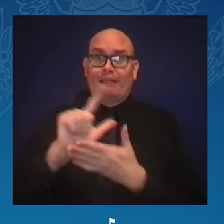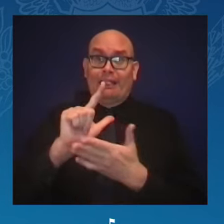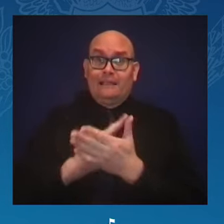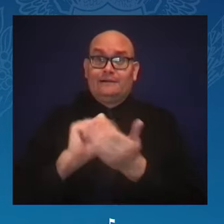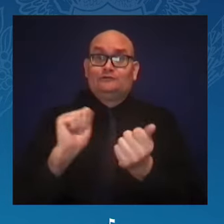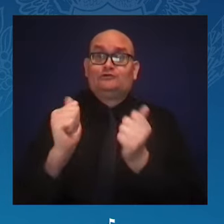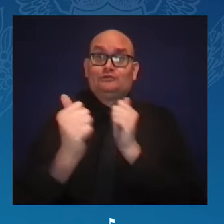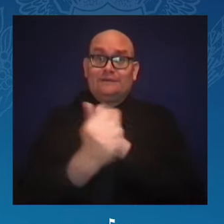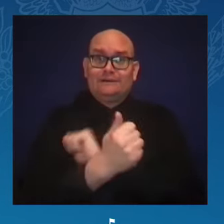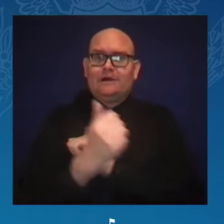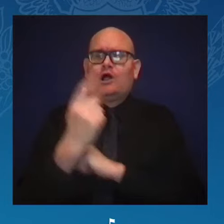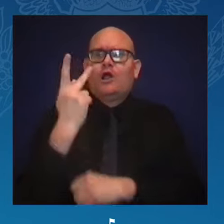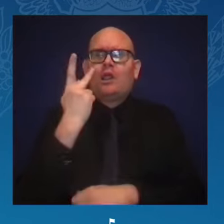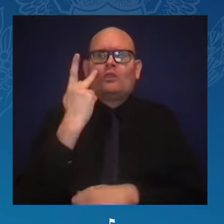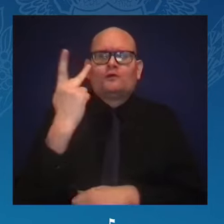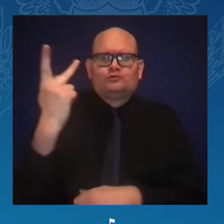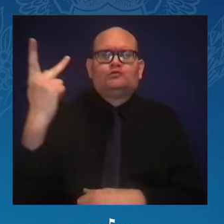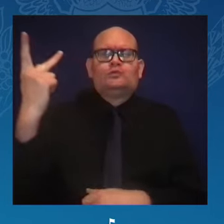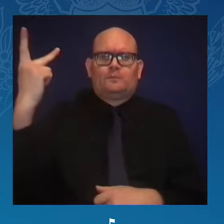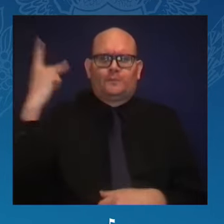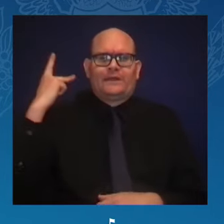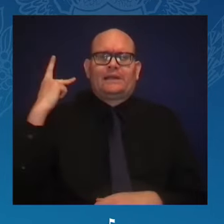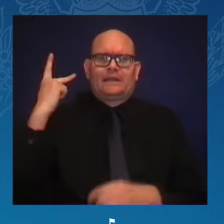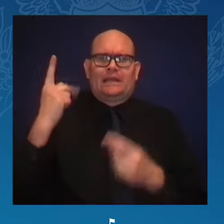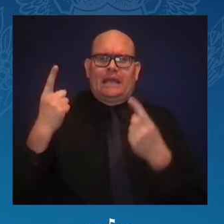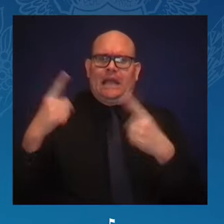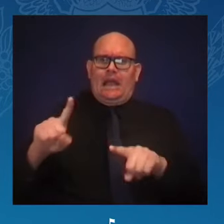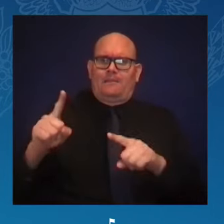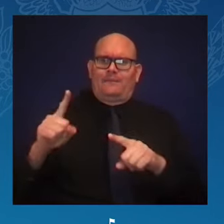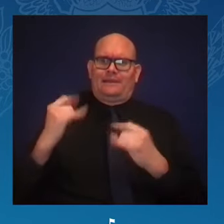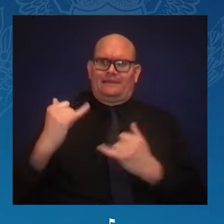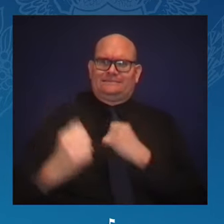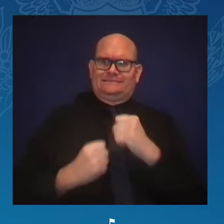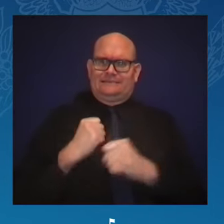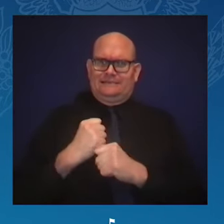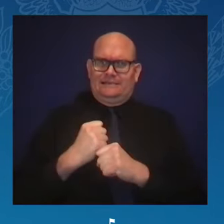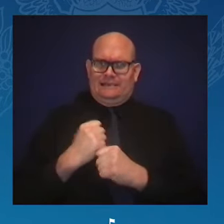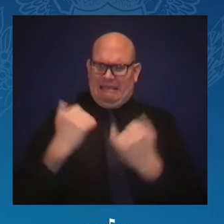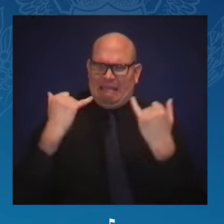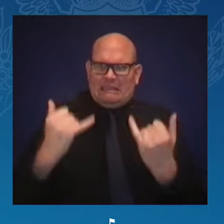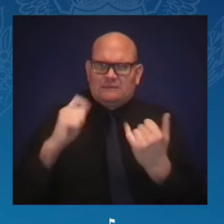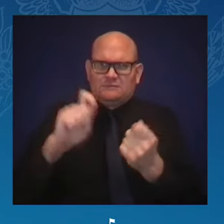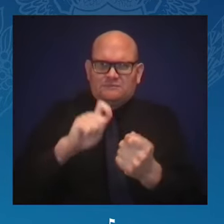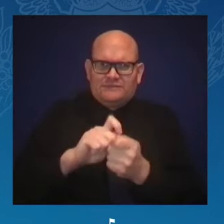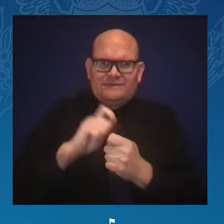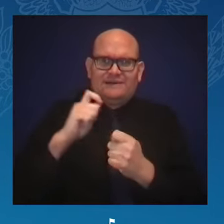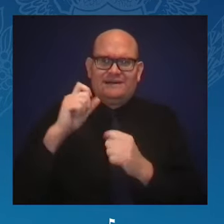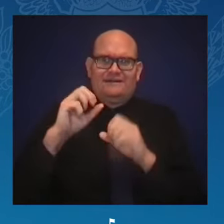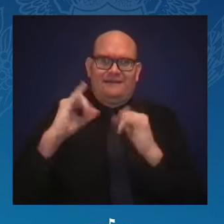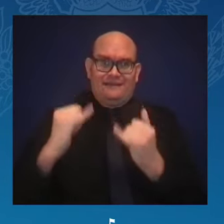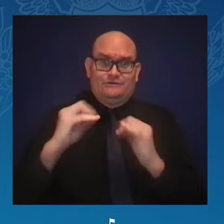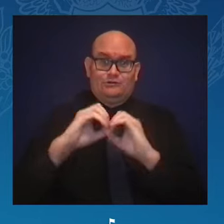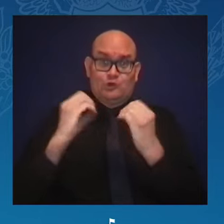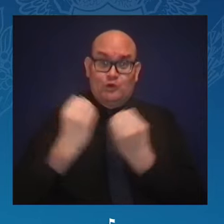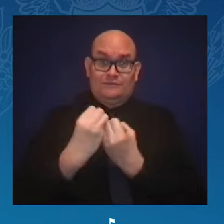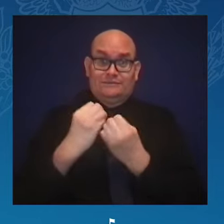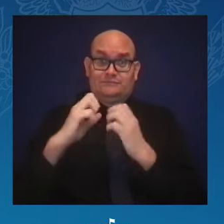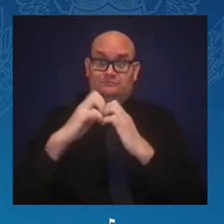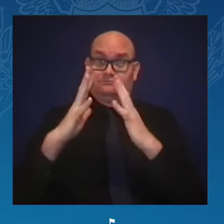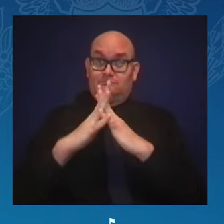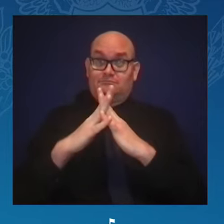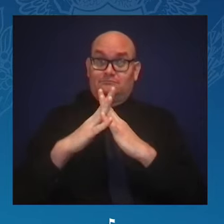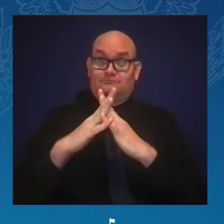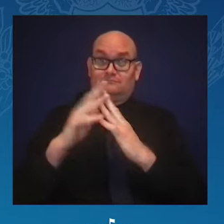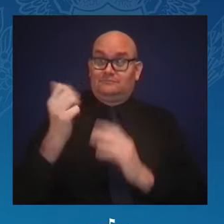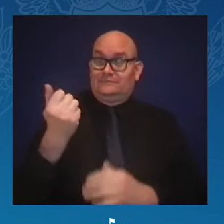the year this storied organization was founded. In 1913, women were not